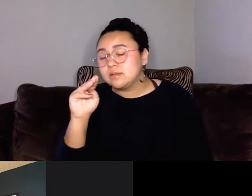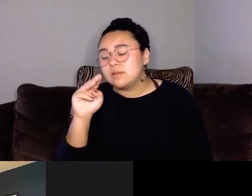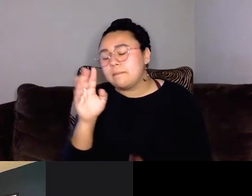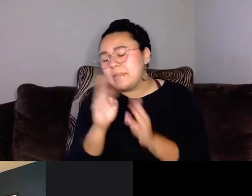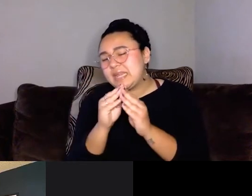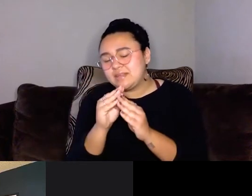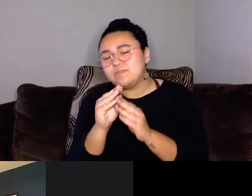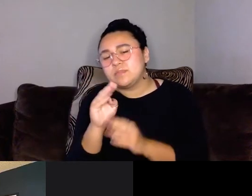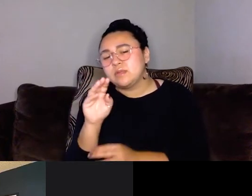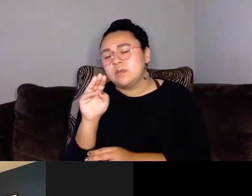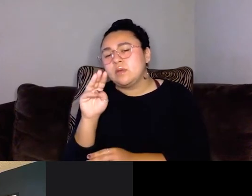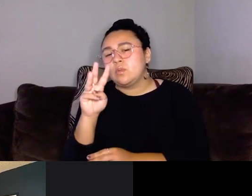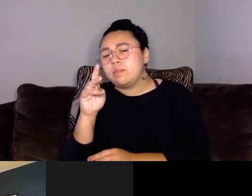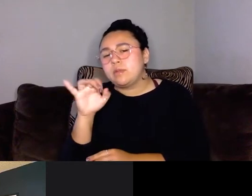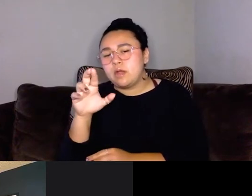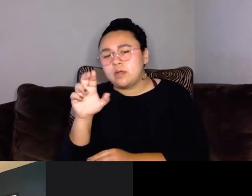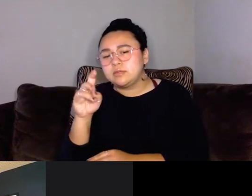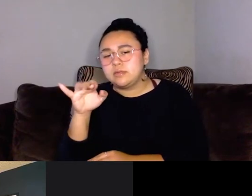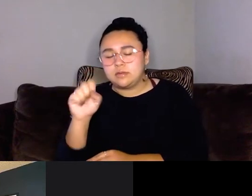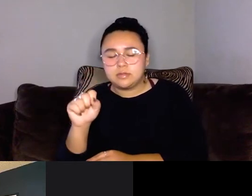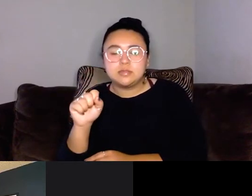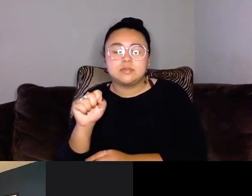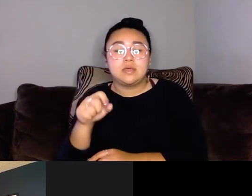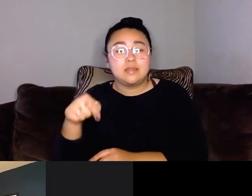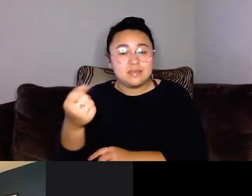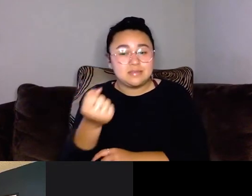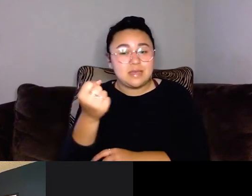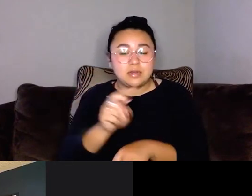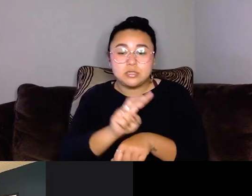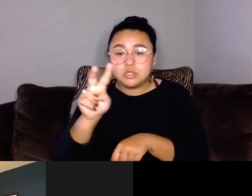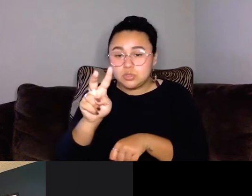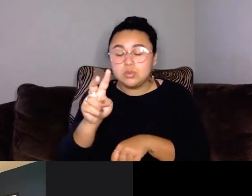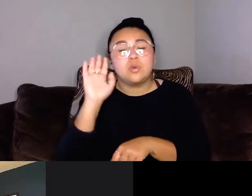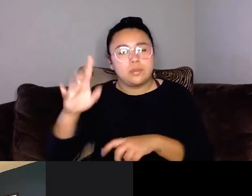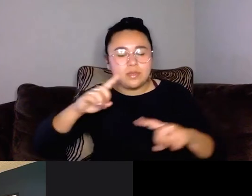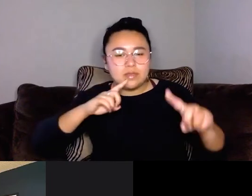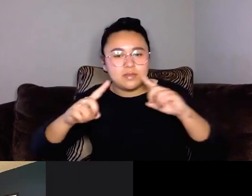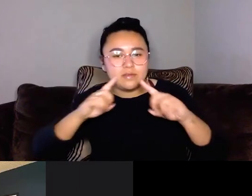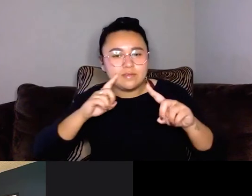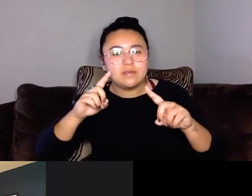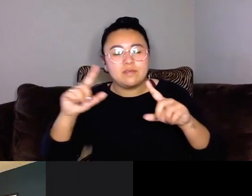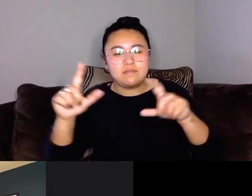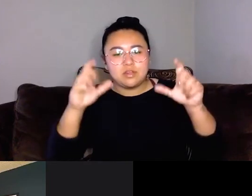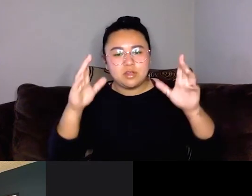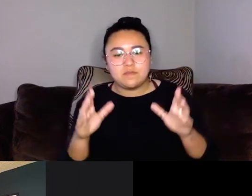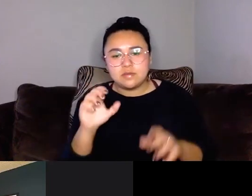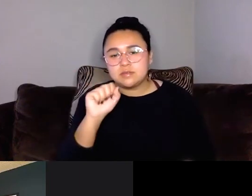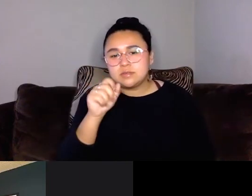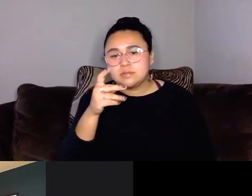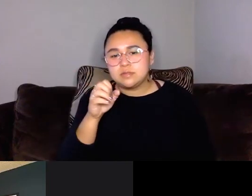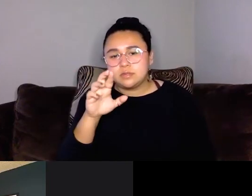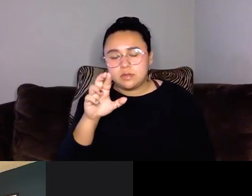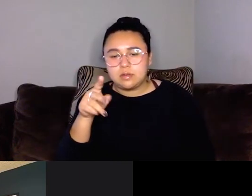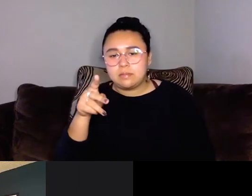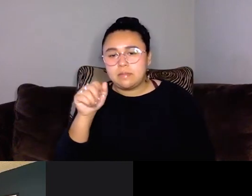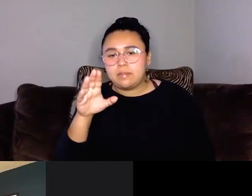Saturday at 2 p.m. Pacific, we are going to be interviewing photographer Spencer Pablo of the However